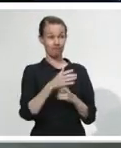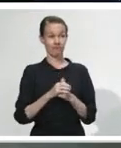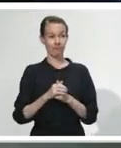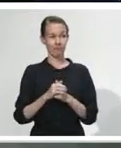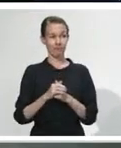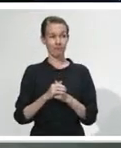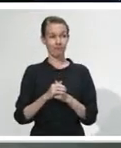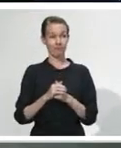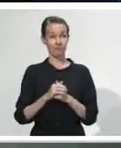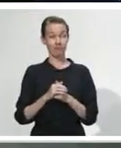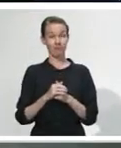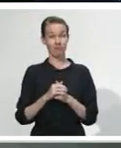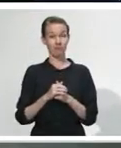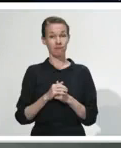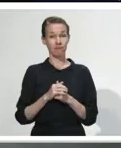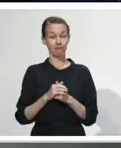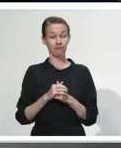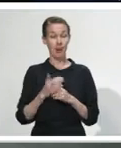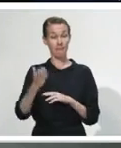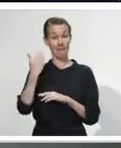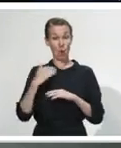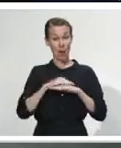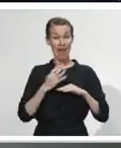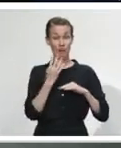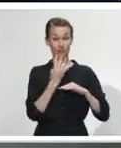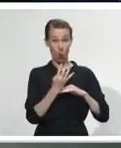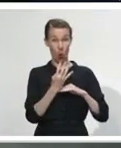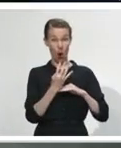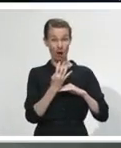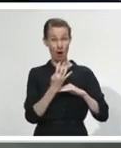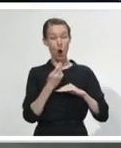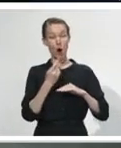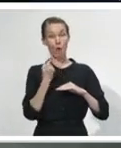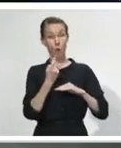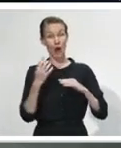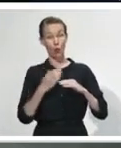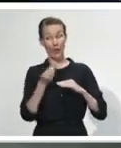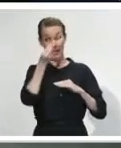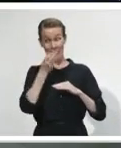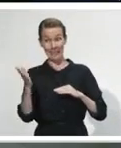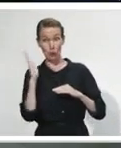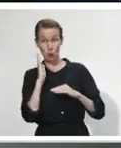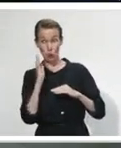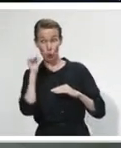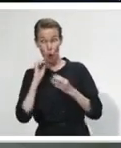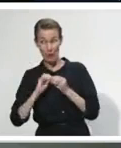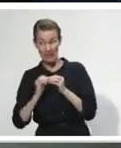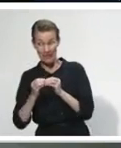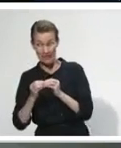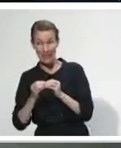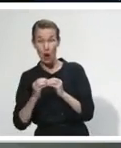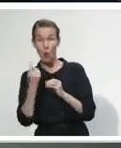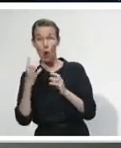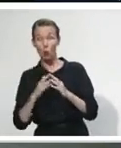you do the same between level three and level two? While we haven't put specific timelines, I have indicated that we do like to give a level